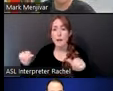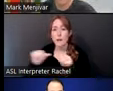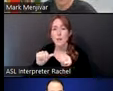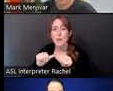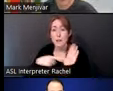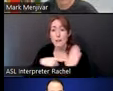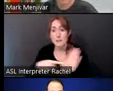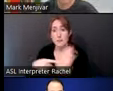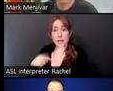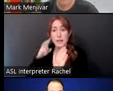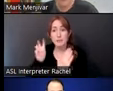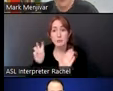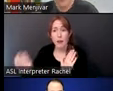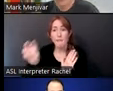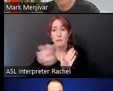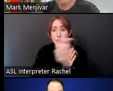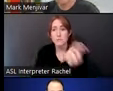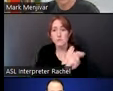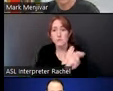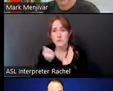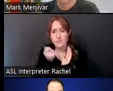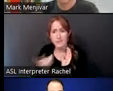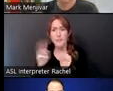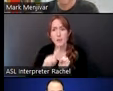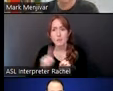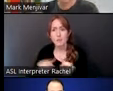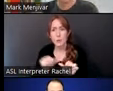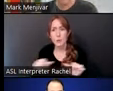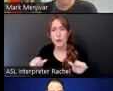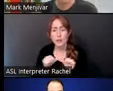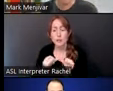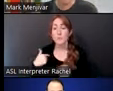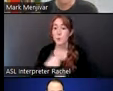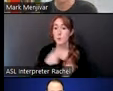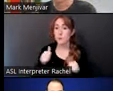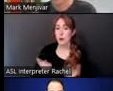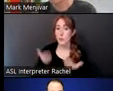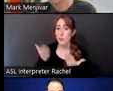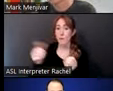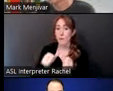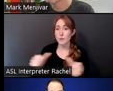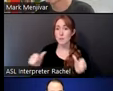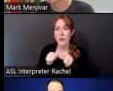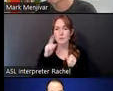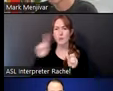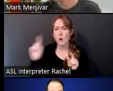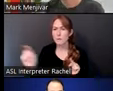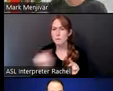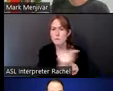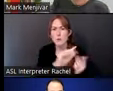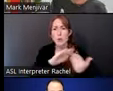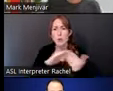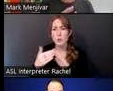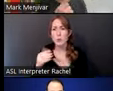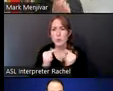venues, and which we'll talk about in a second. But we tried to offer the space to as many community groups as possible to use for their own purposes.